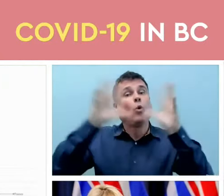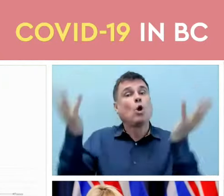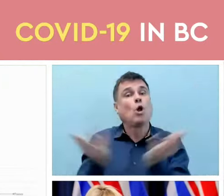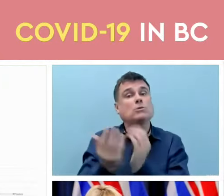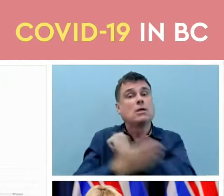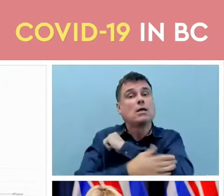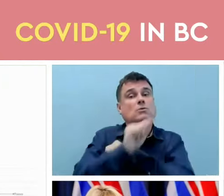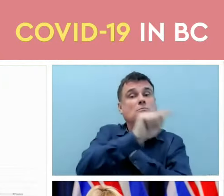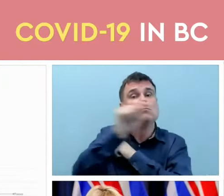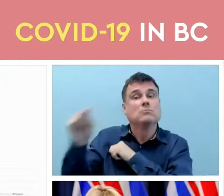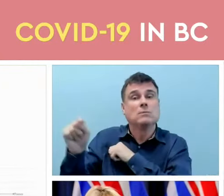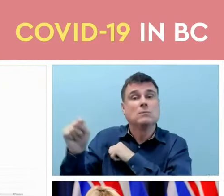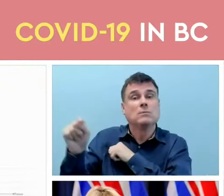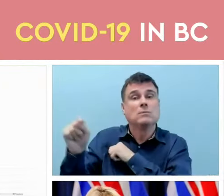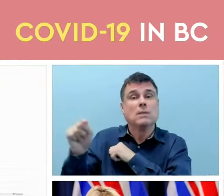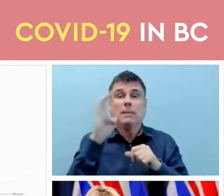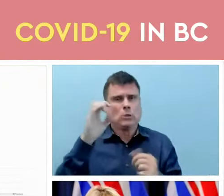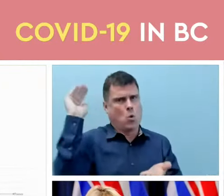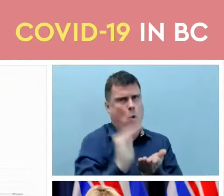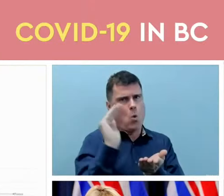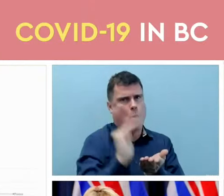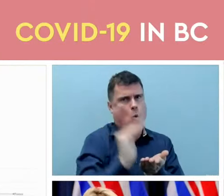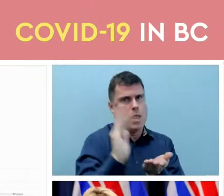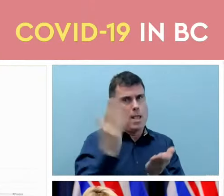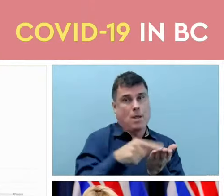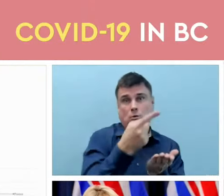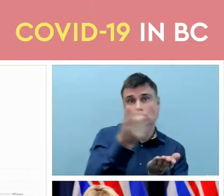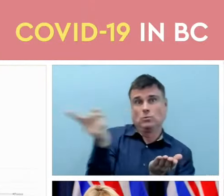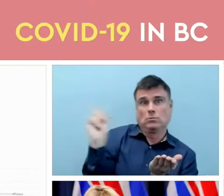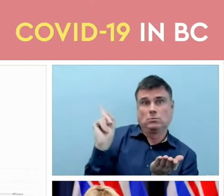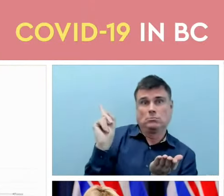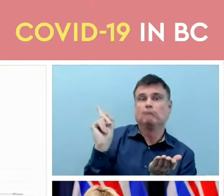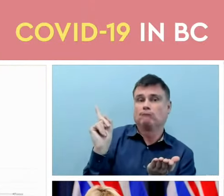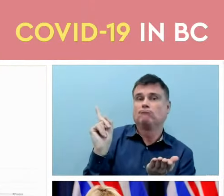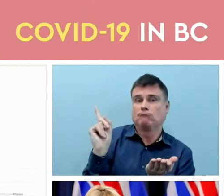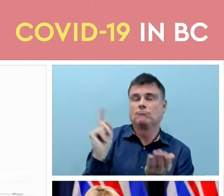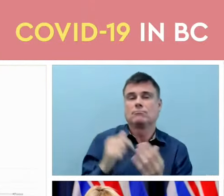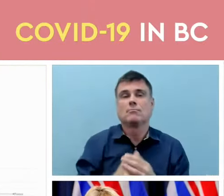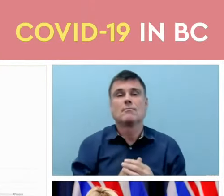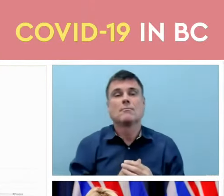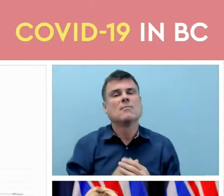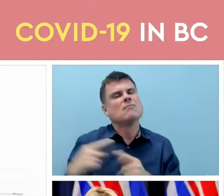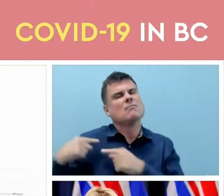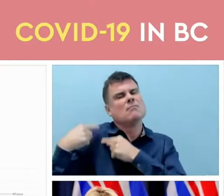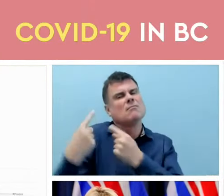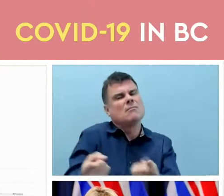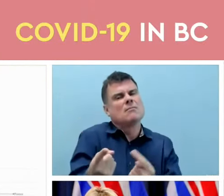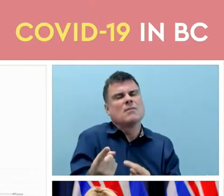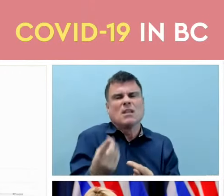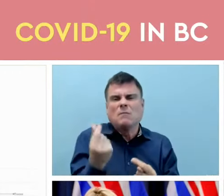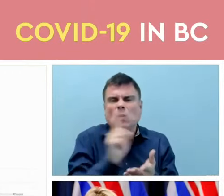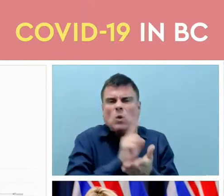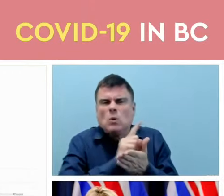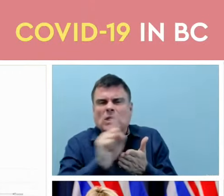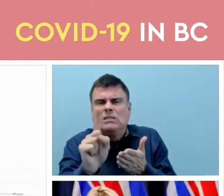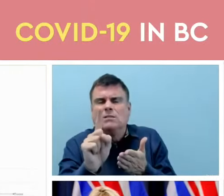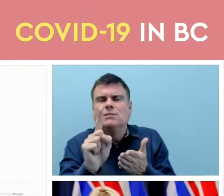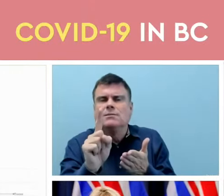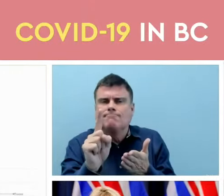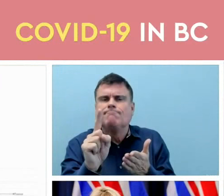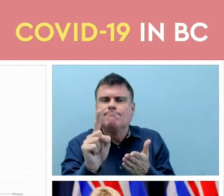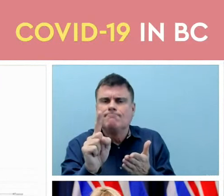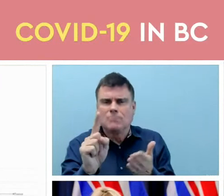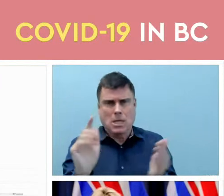slight increase in the last few weeks. Not as much as apparent in other jurisdictions in Canada or